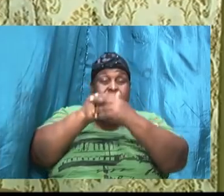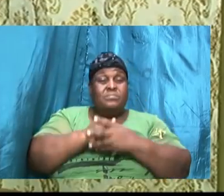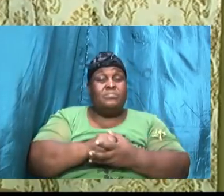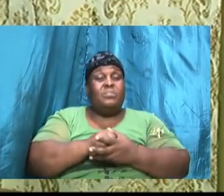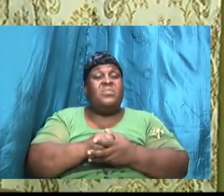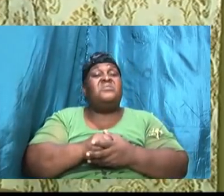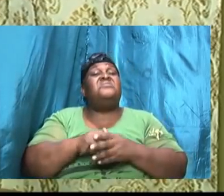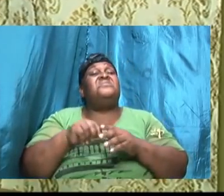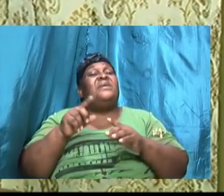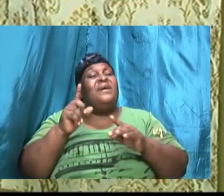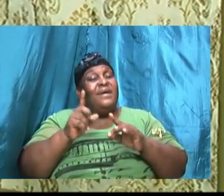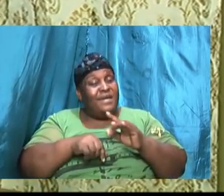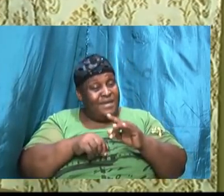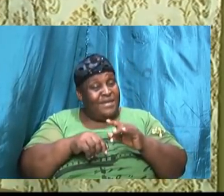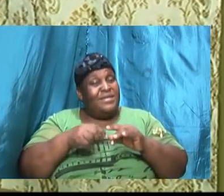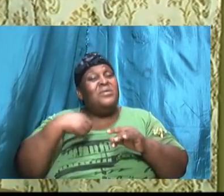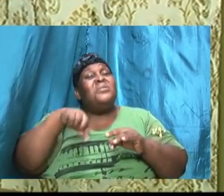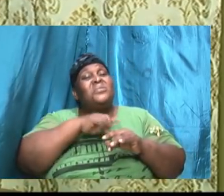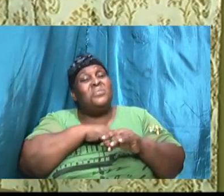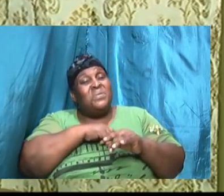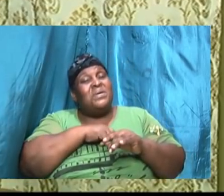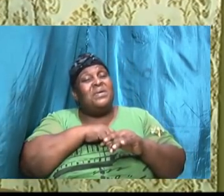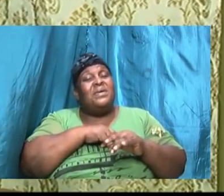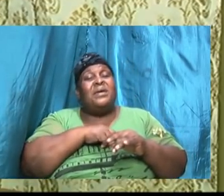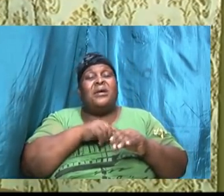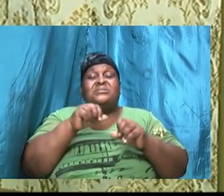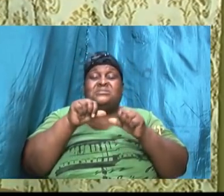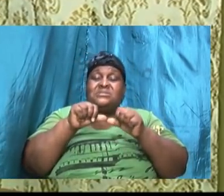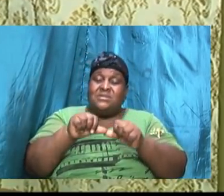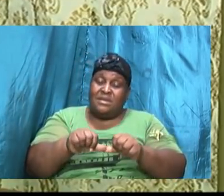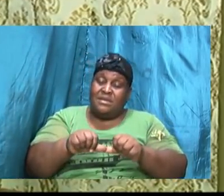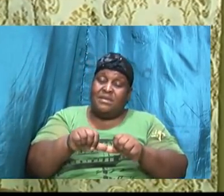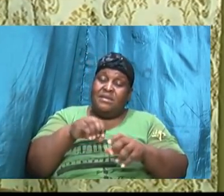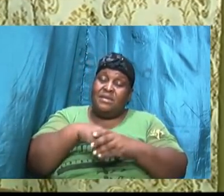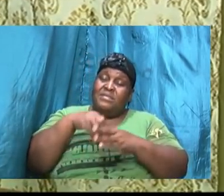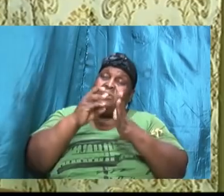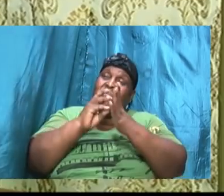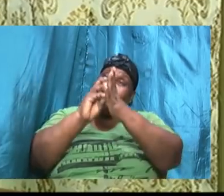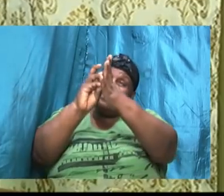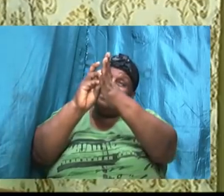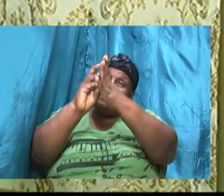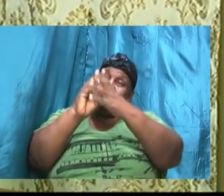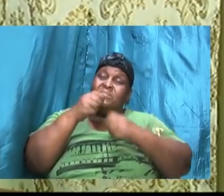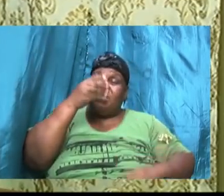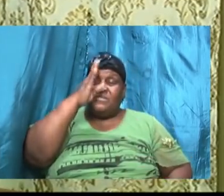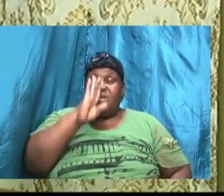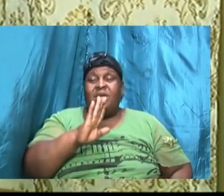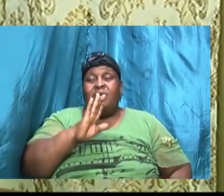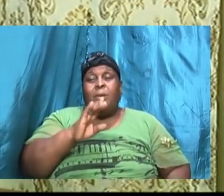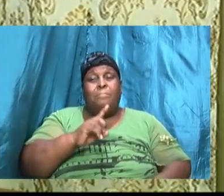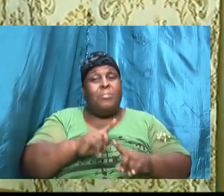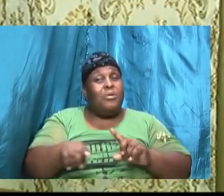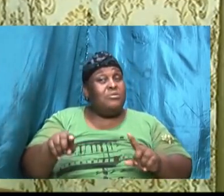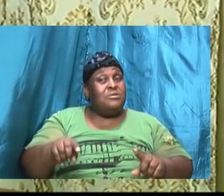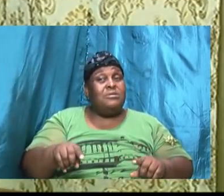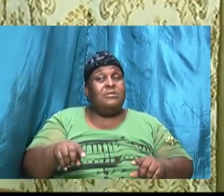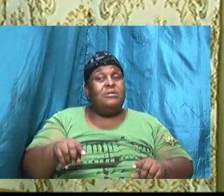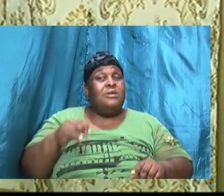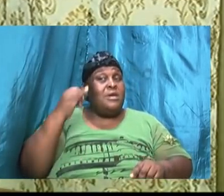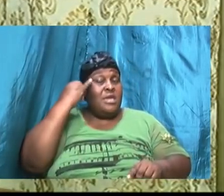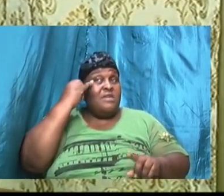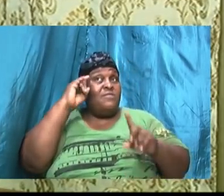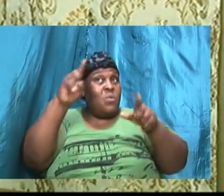then we will be abiding in his will but if we go outside of his will